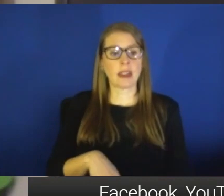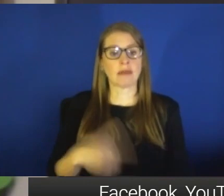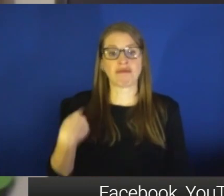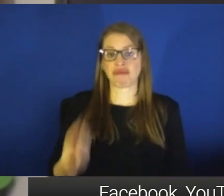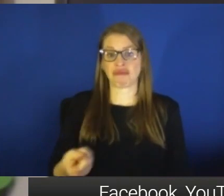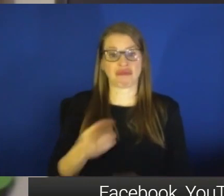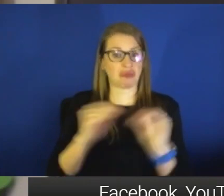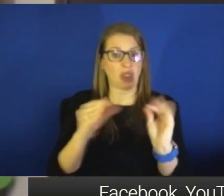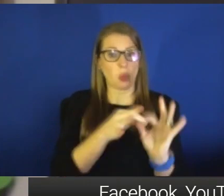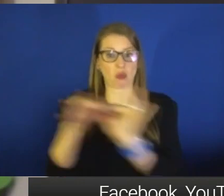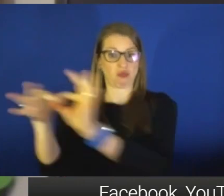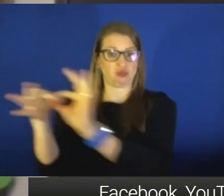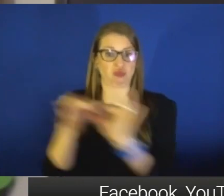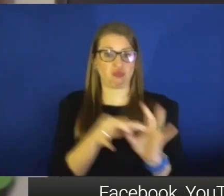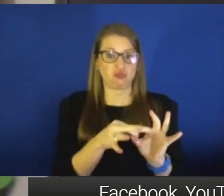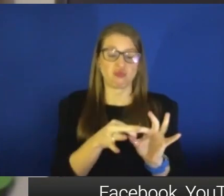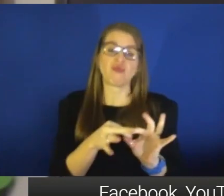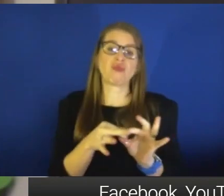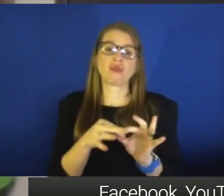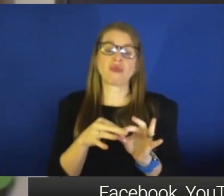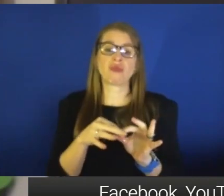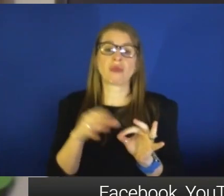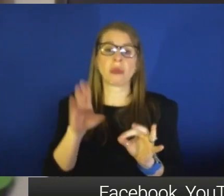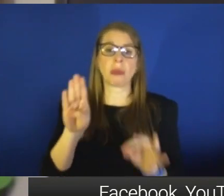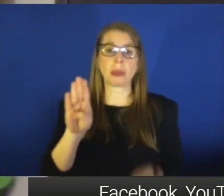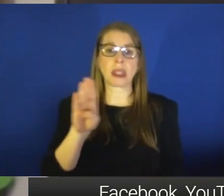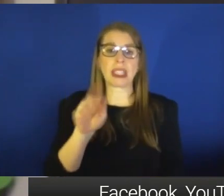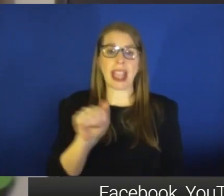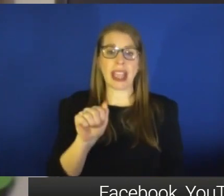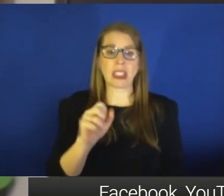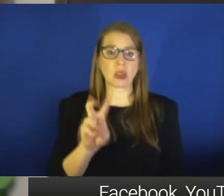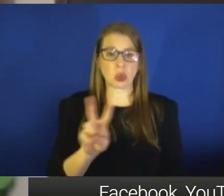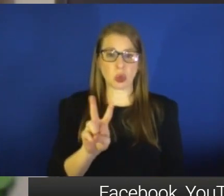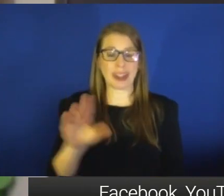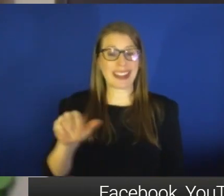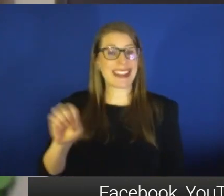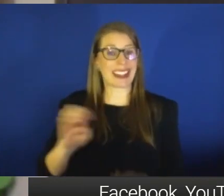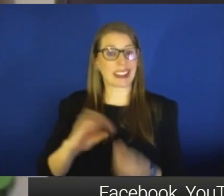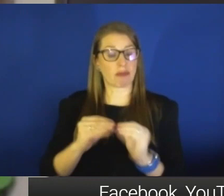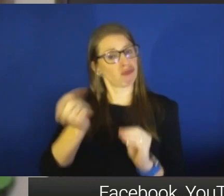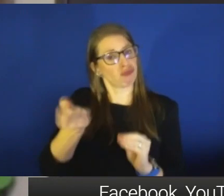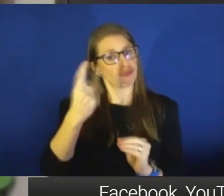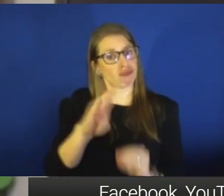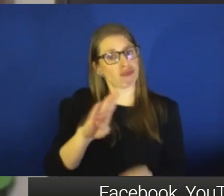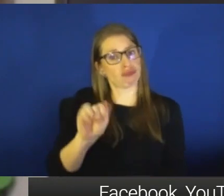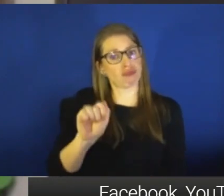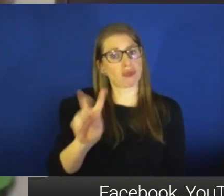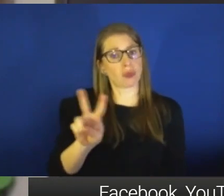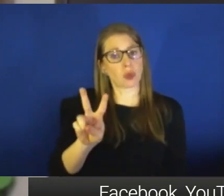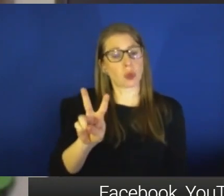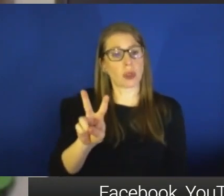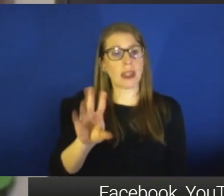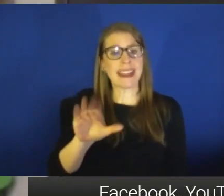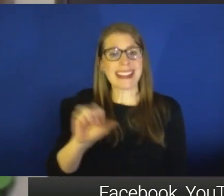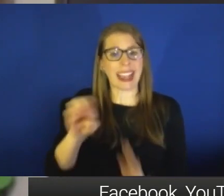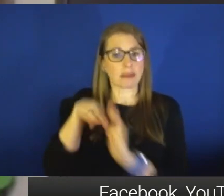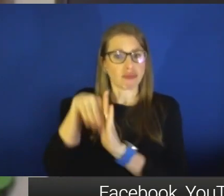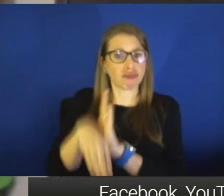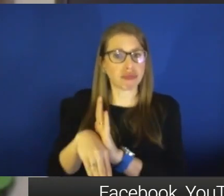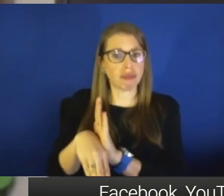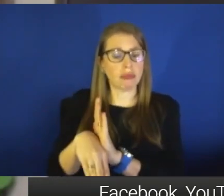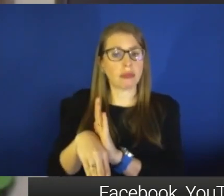correlation between the prevalence of BA2 and the case numbers. Even though BA2 is taking over, the cases have been going down.